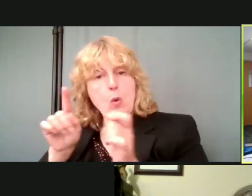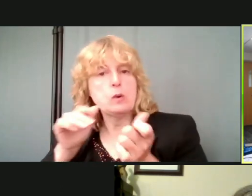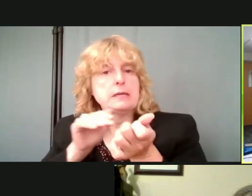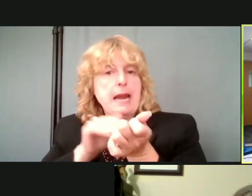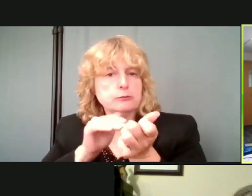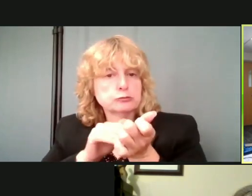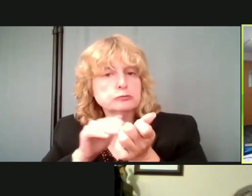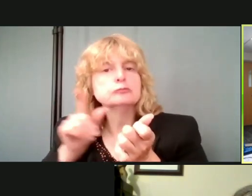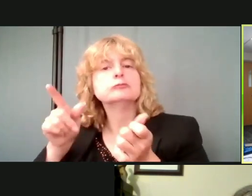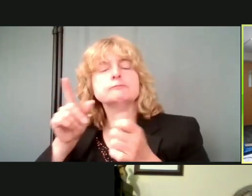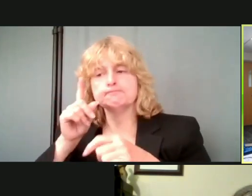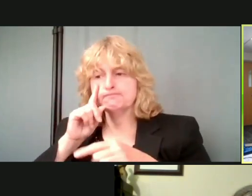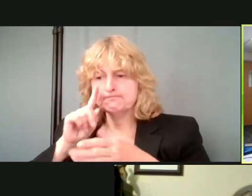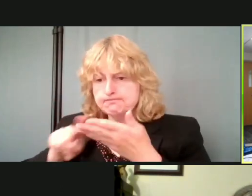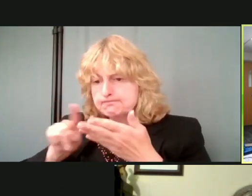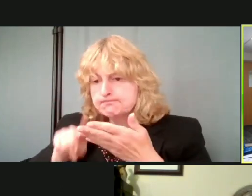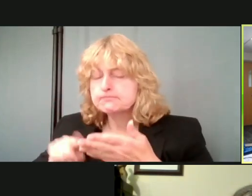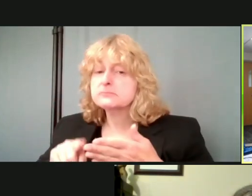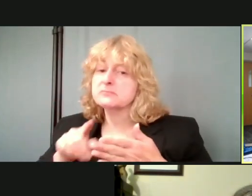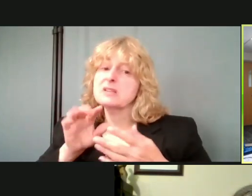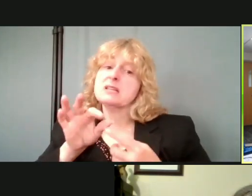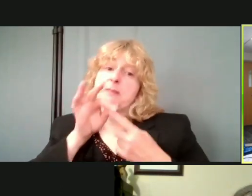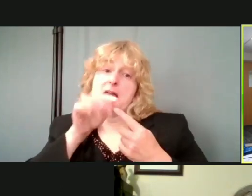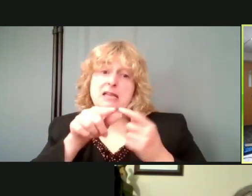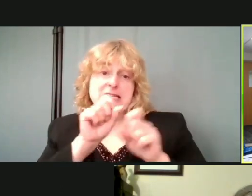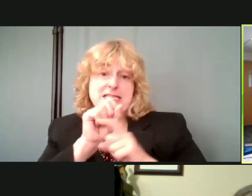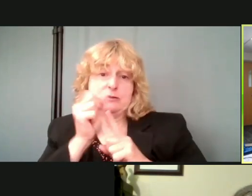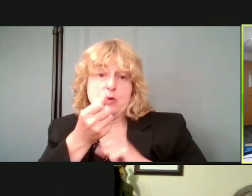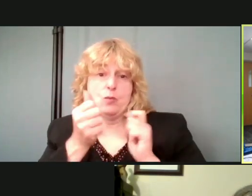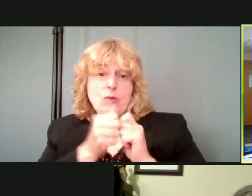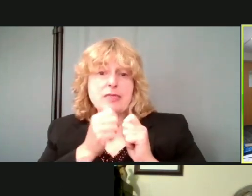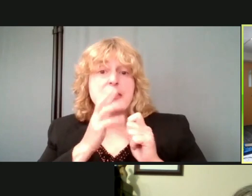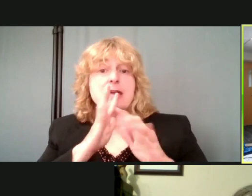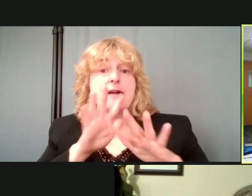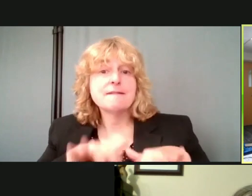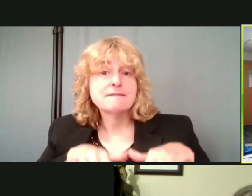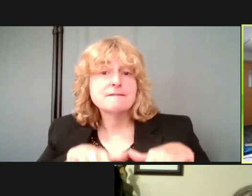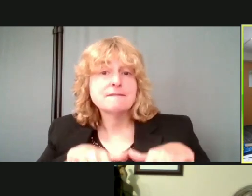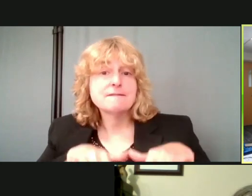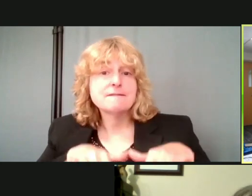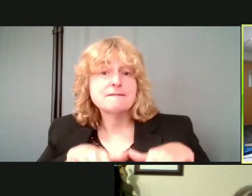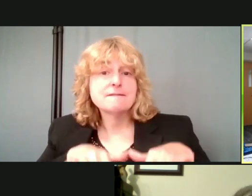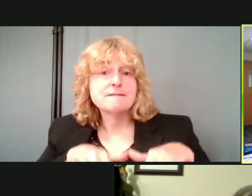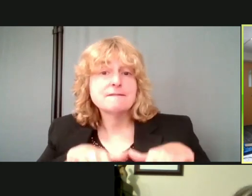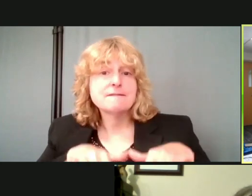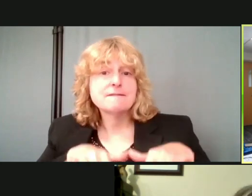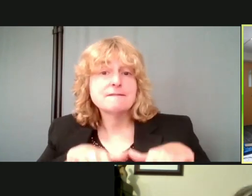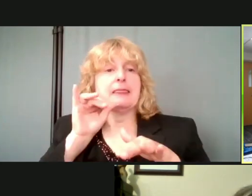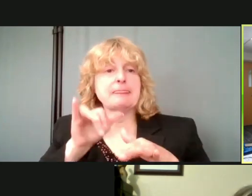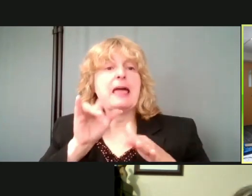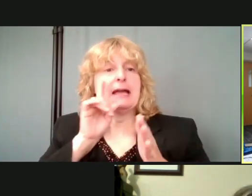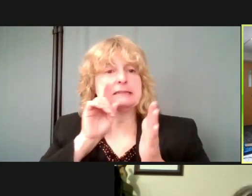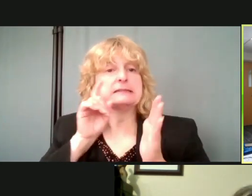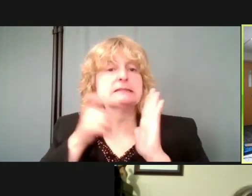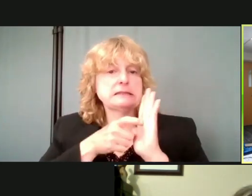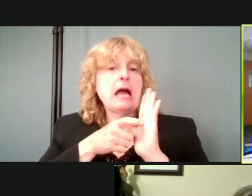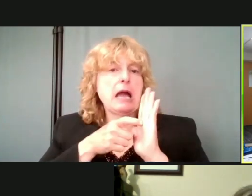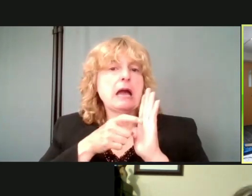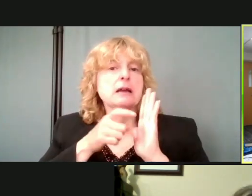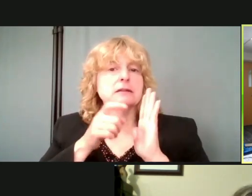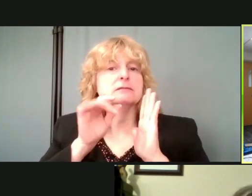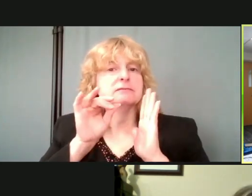situations with the flooding, um, the trigger and, uh, the, the, uh, sign for parents to say, you know, there's probably